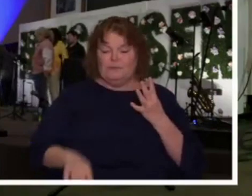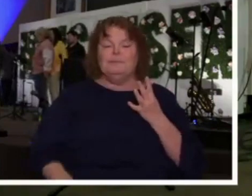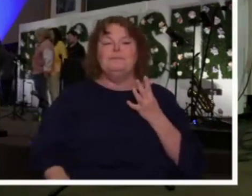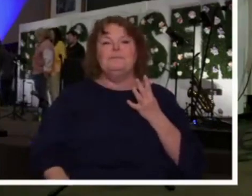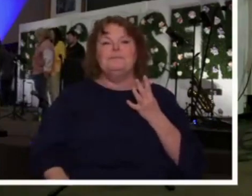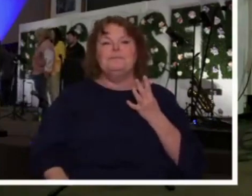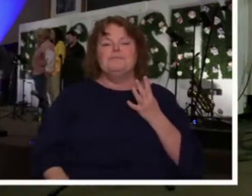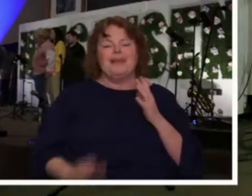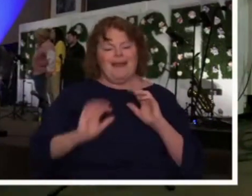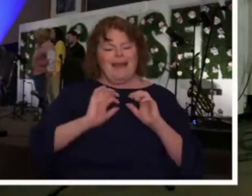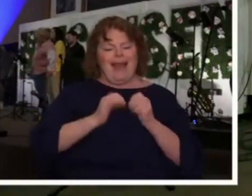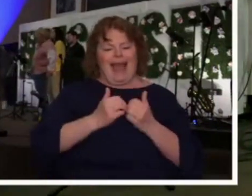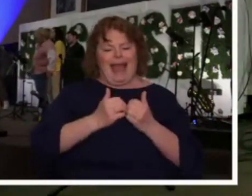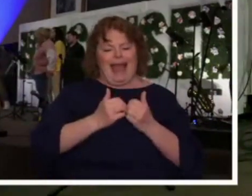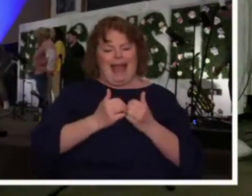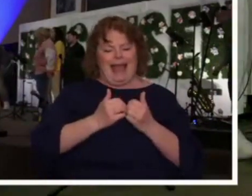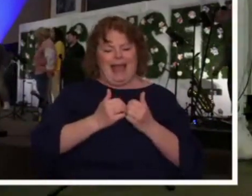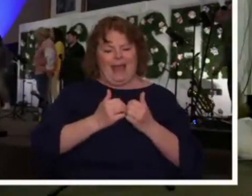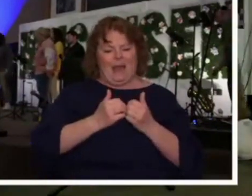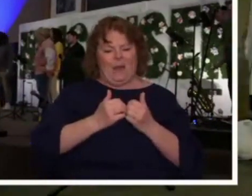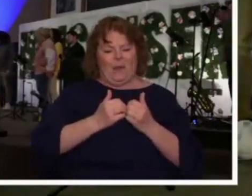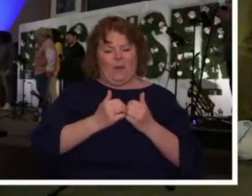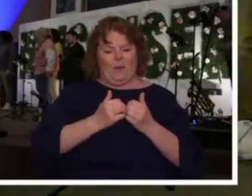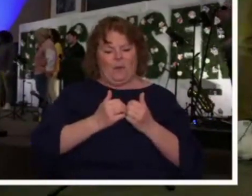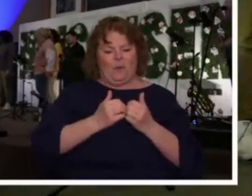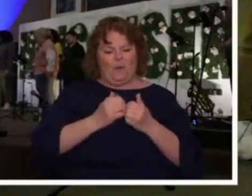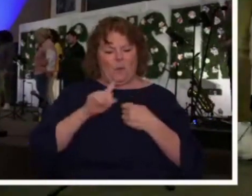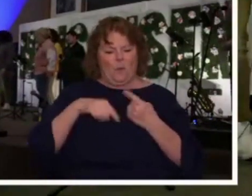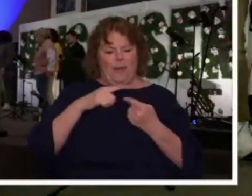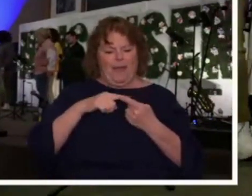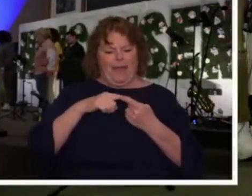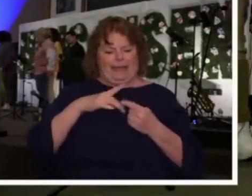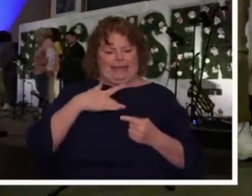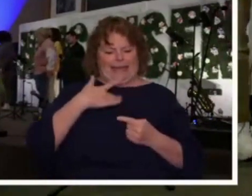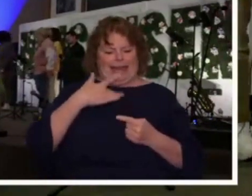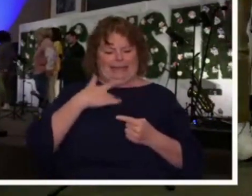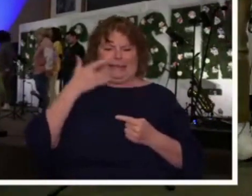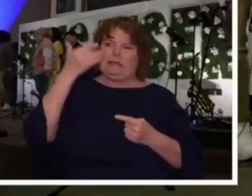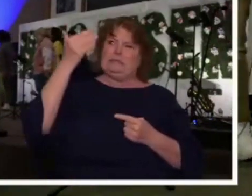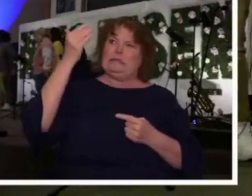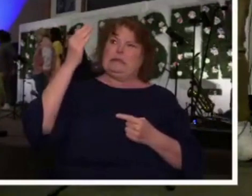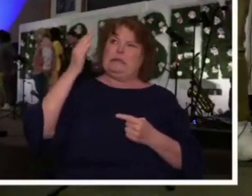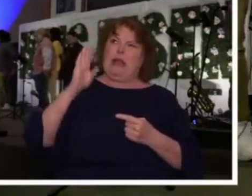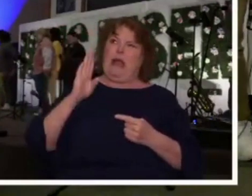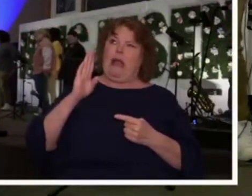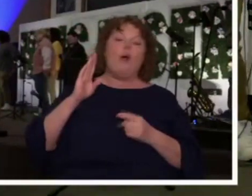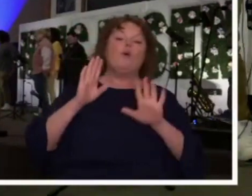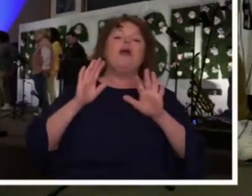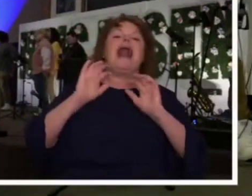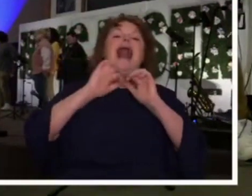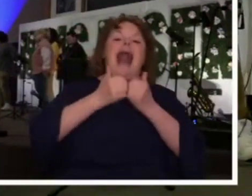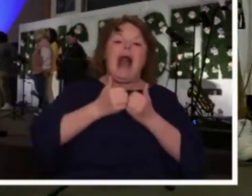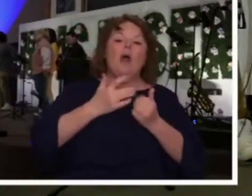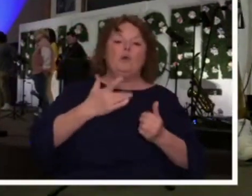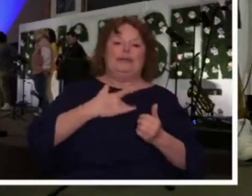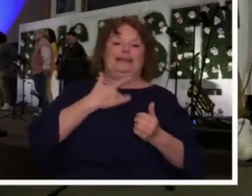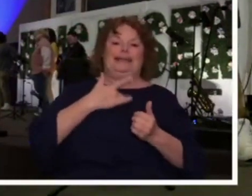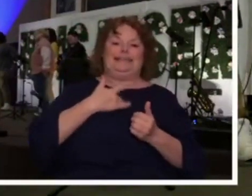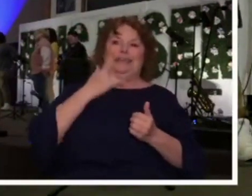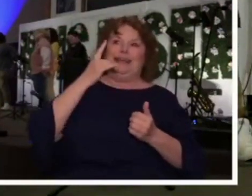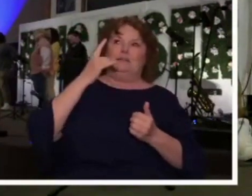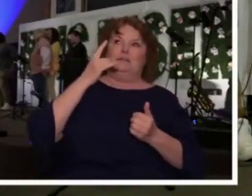how did I sense God was leading me? How did I